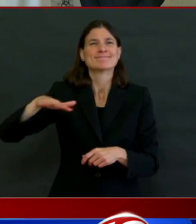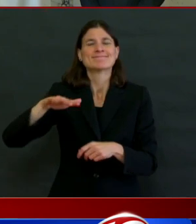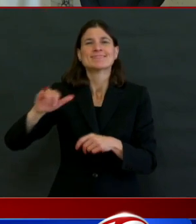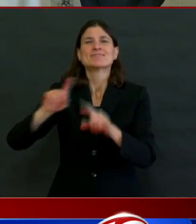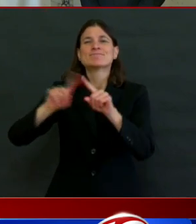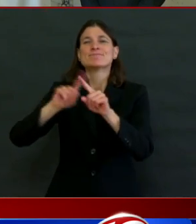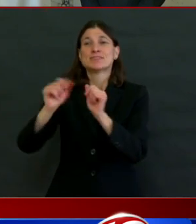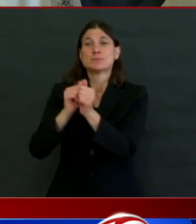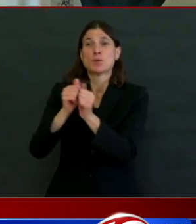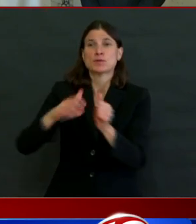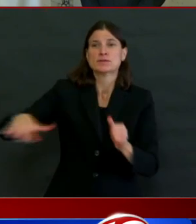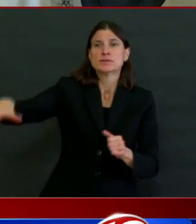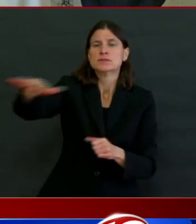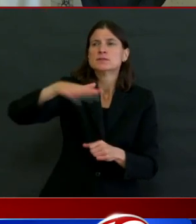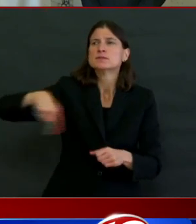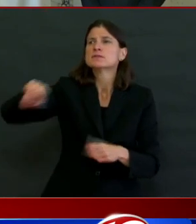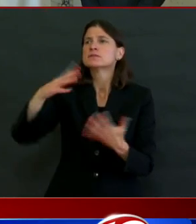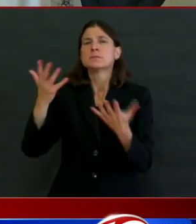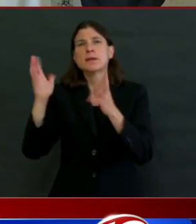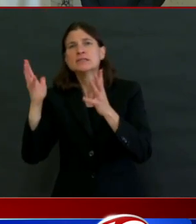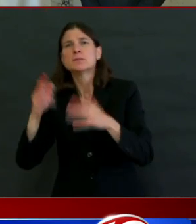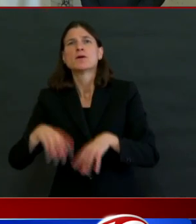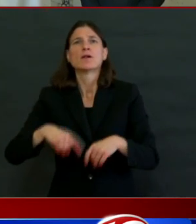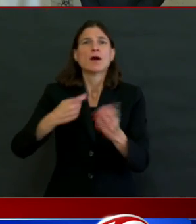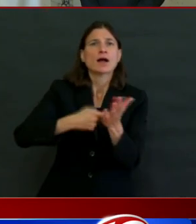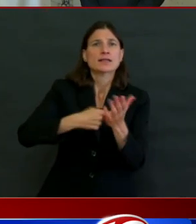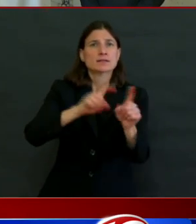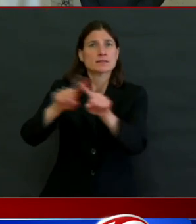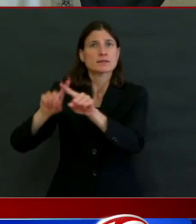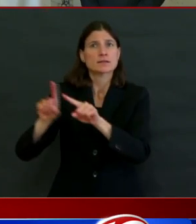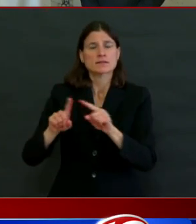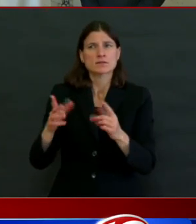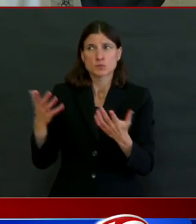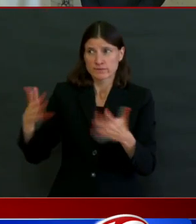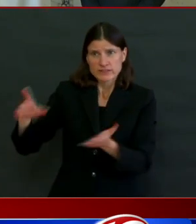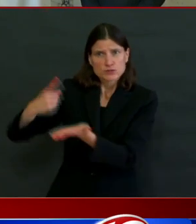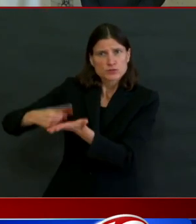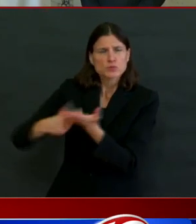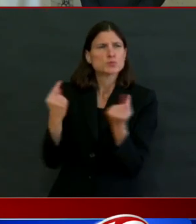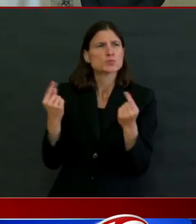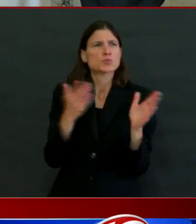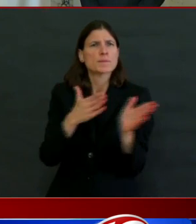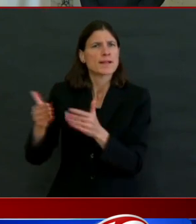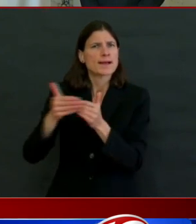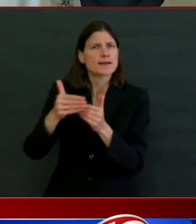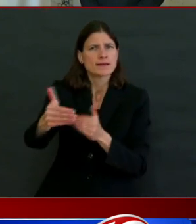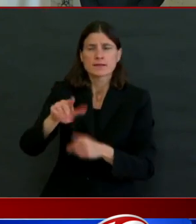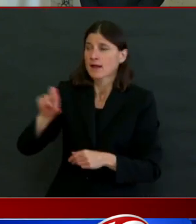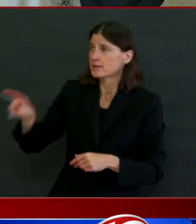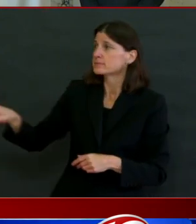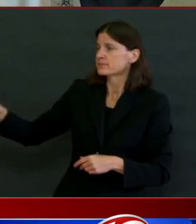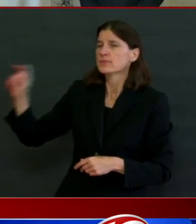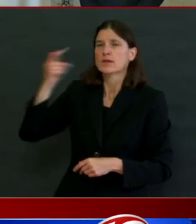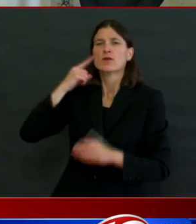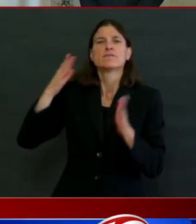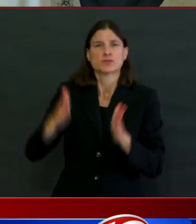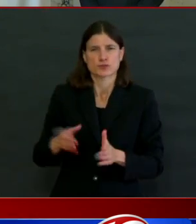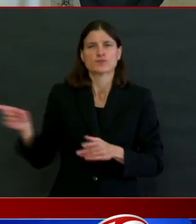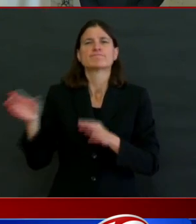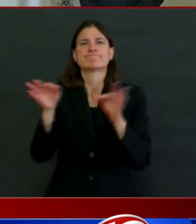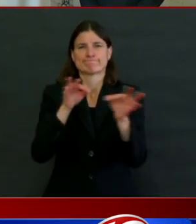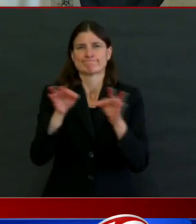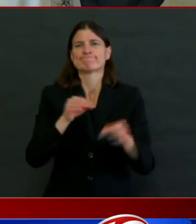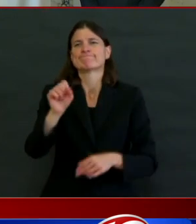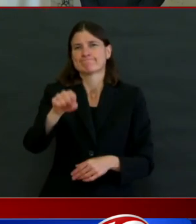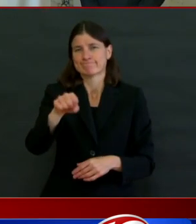has been in touch with them, and you're looking for some guidance. So we will get back to you on that.